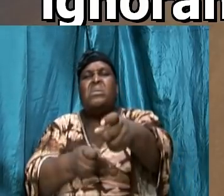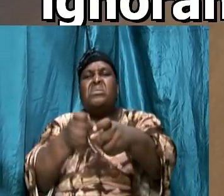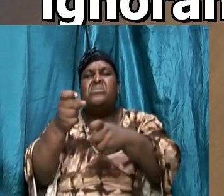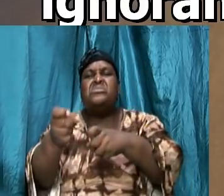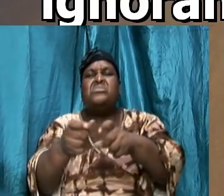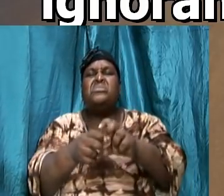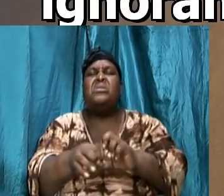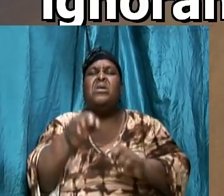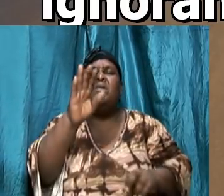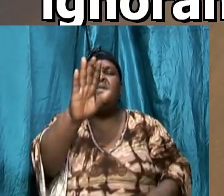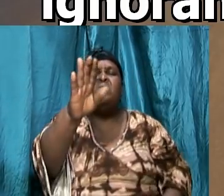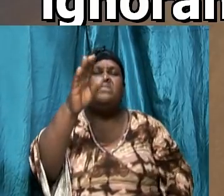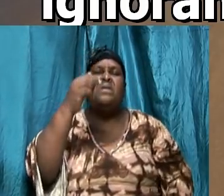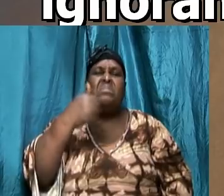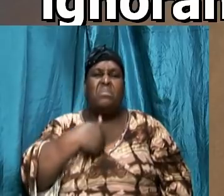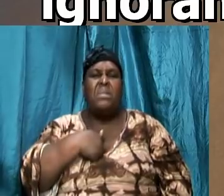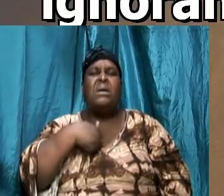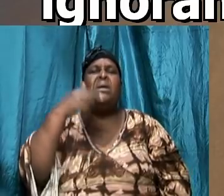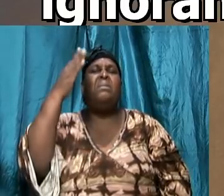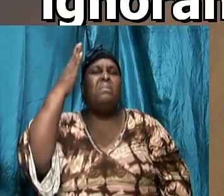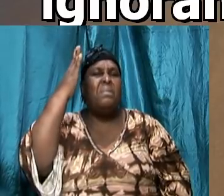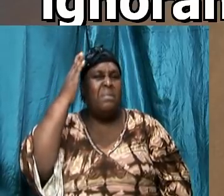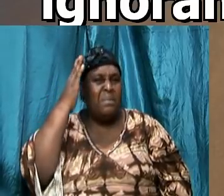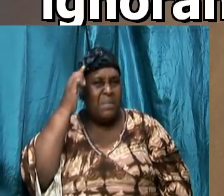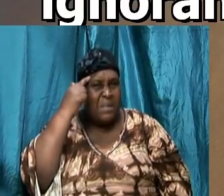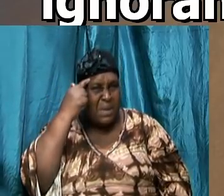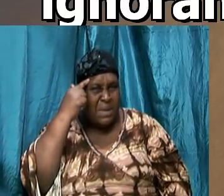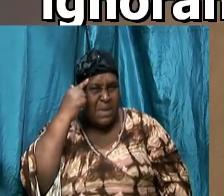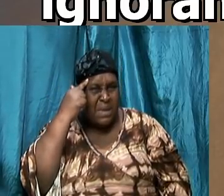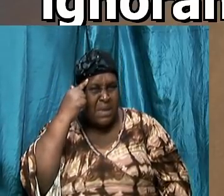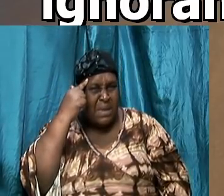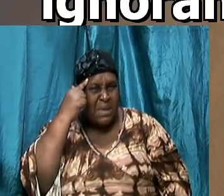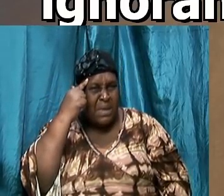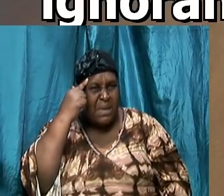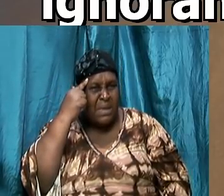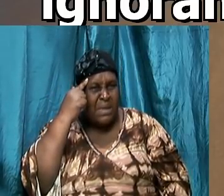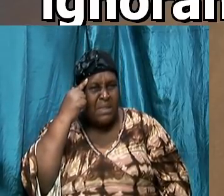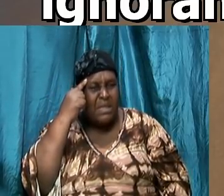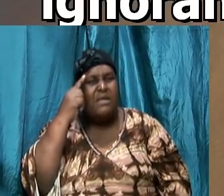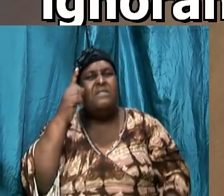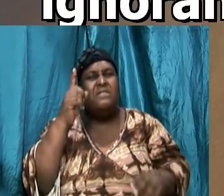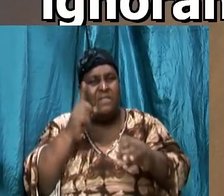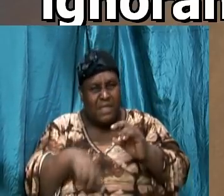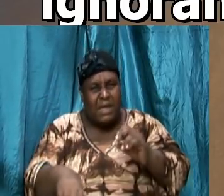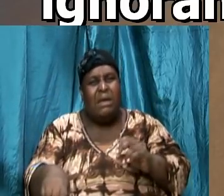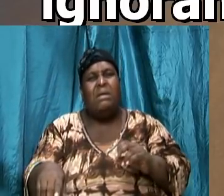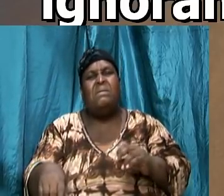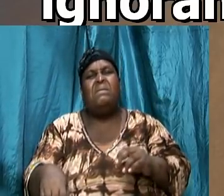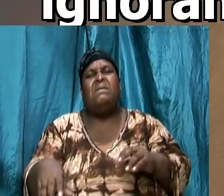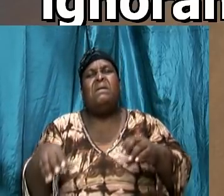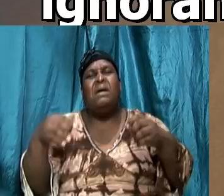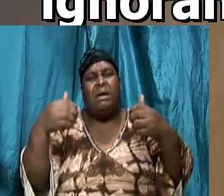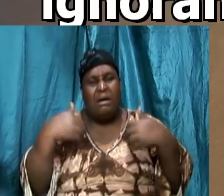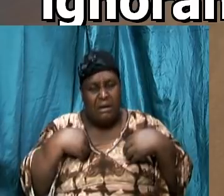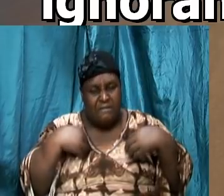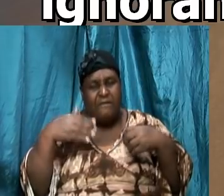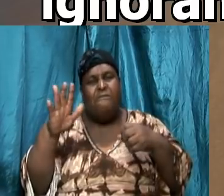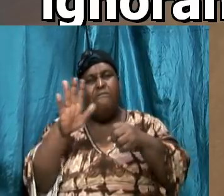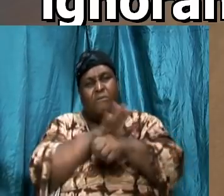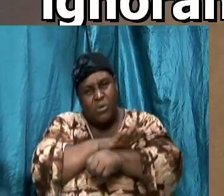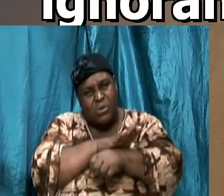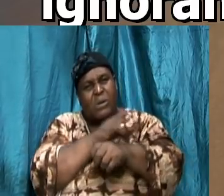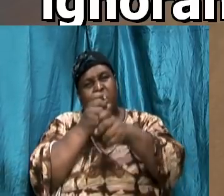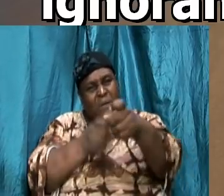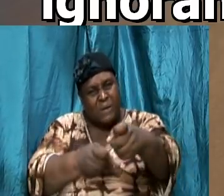control of the mind he moves to set up what is called strongholds and he does